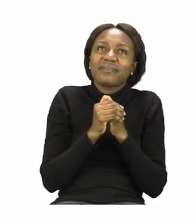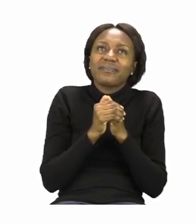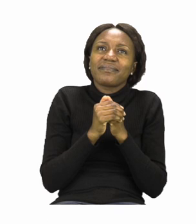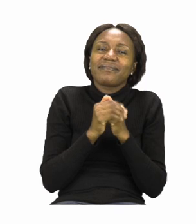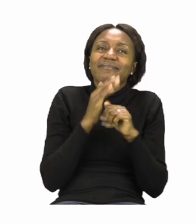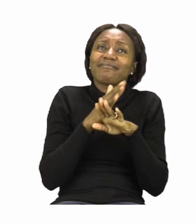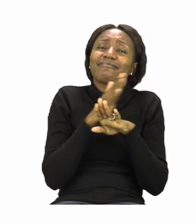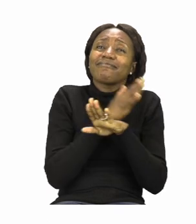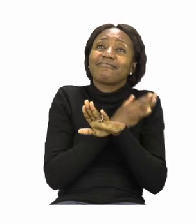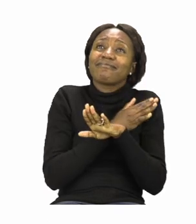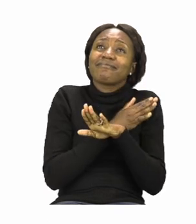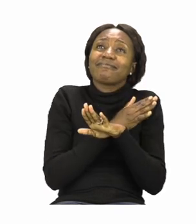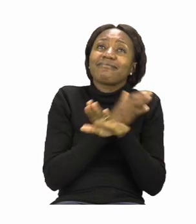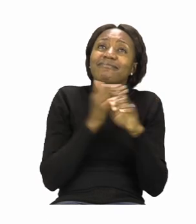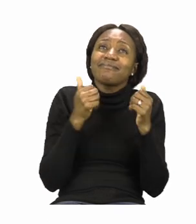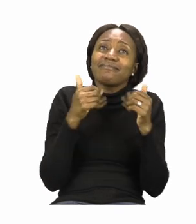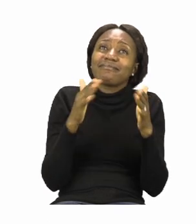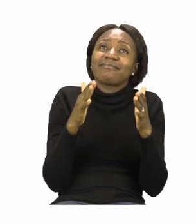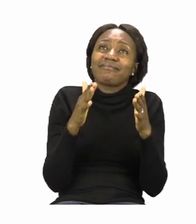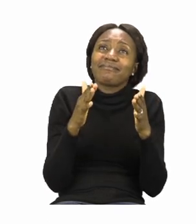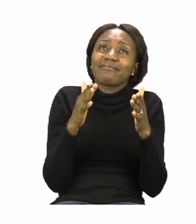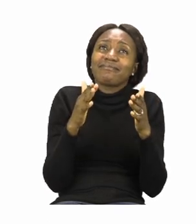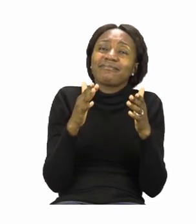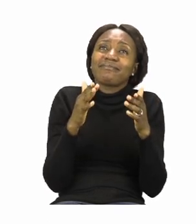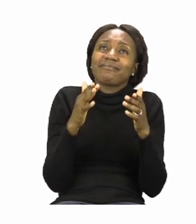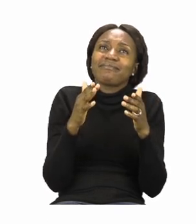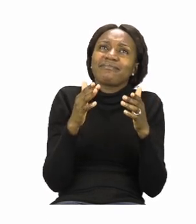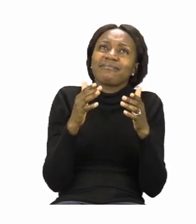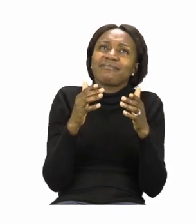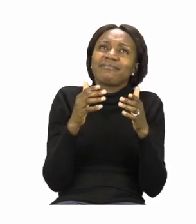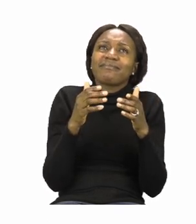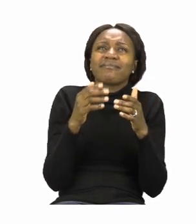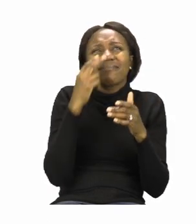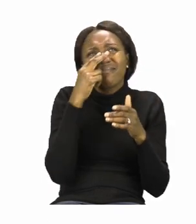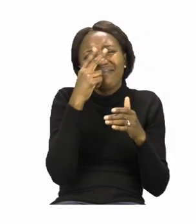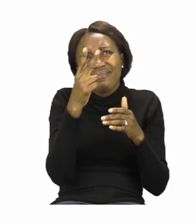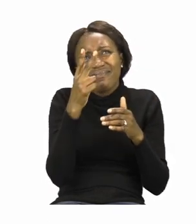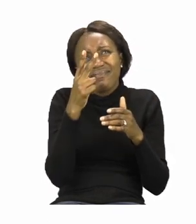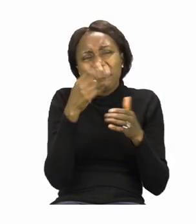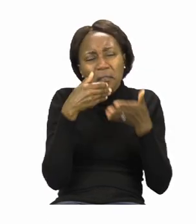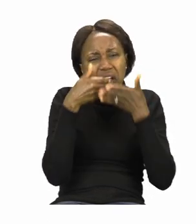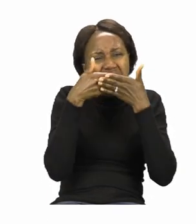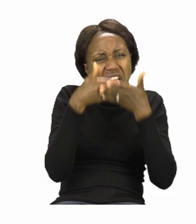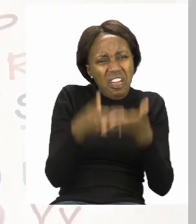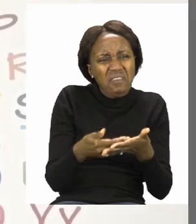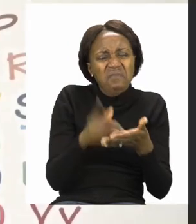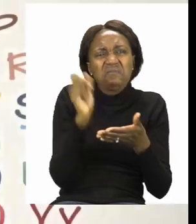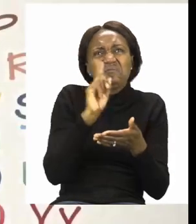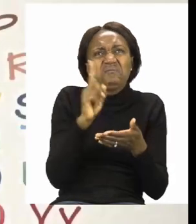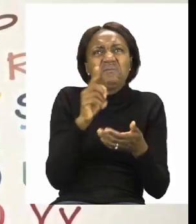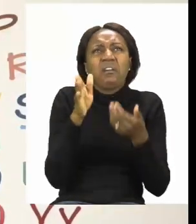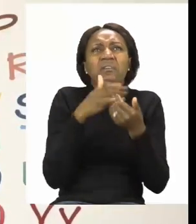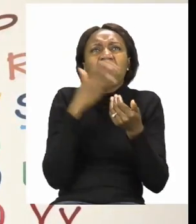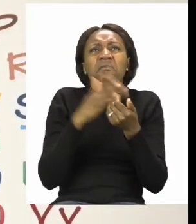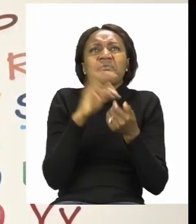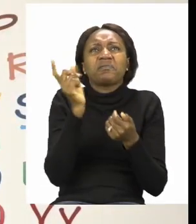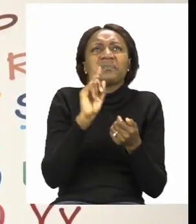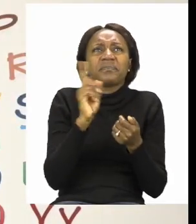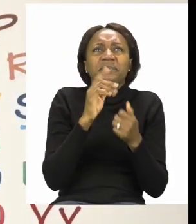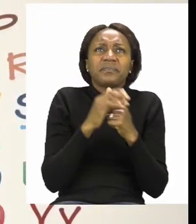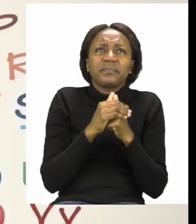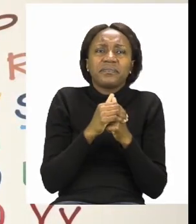we do anything for this exercise, let's find out what we actually mean by heavy and what we mean by light.